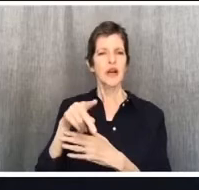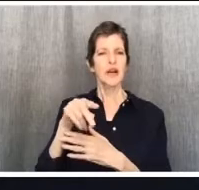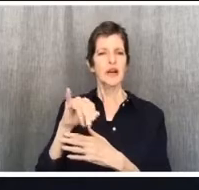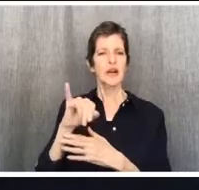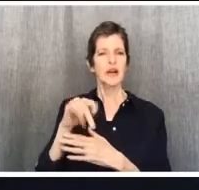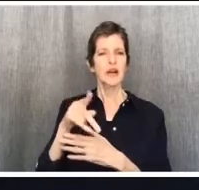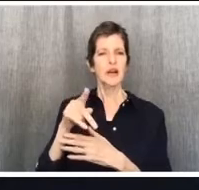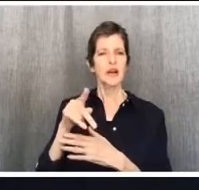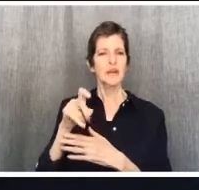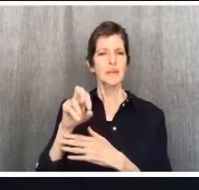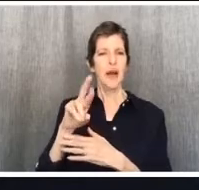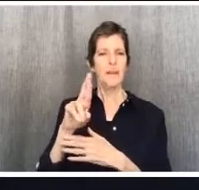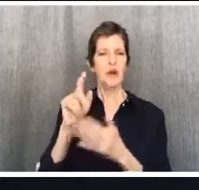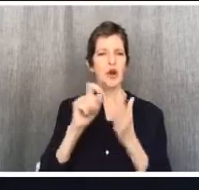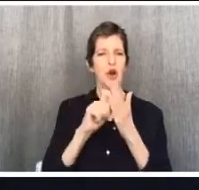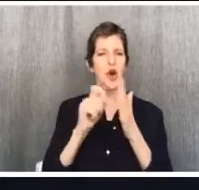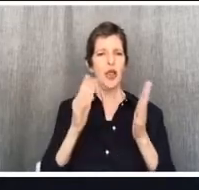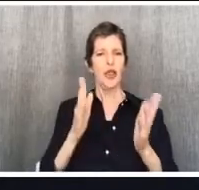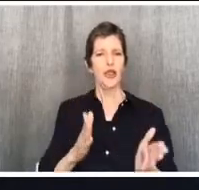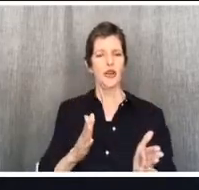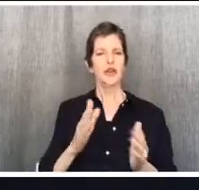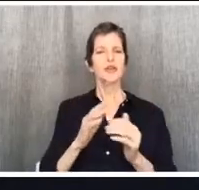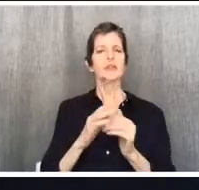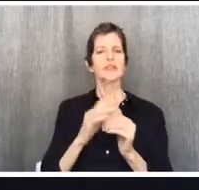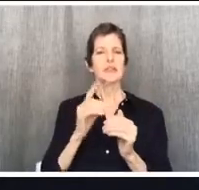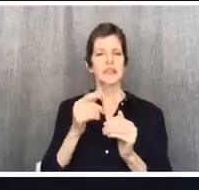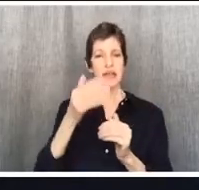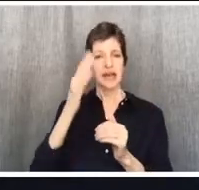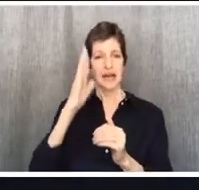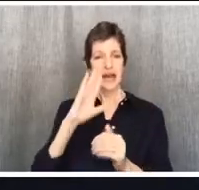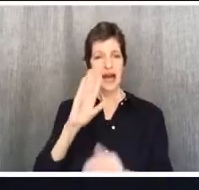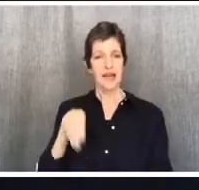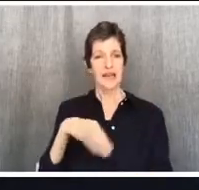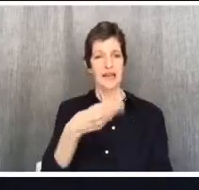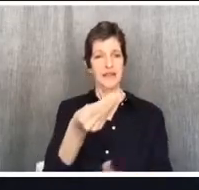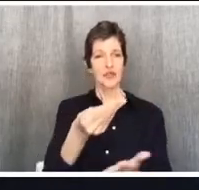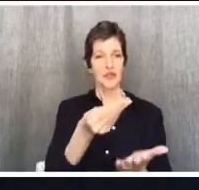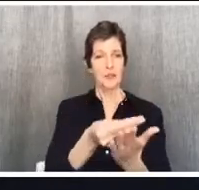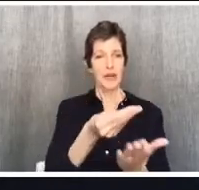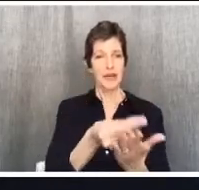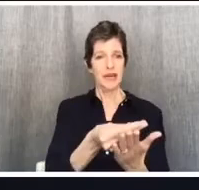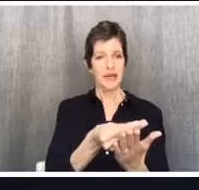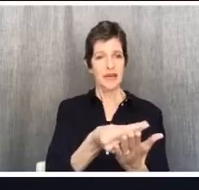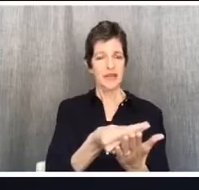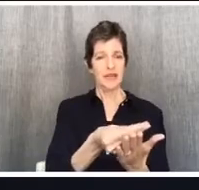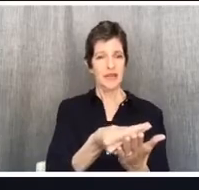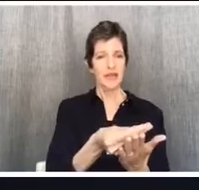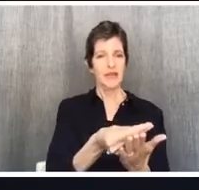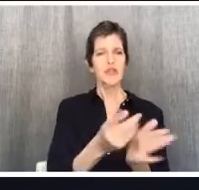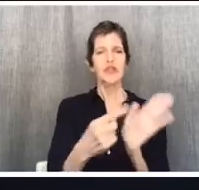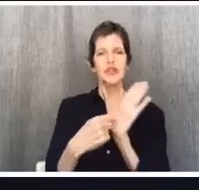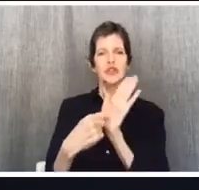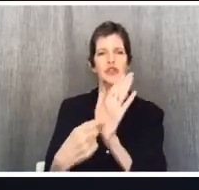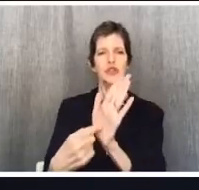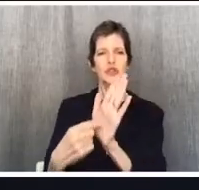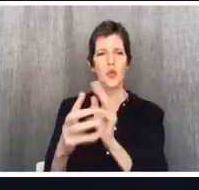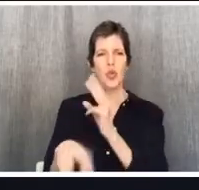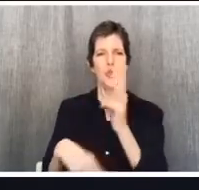so helpful. He says, God gives you money so that you can show the world that money is not your treasure. Christ is.